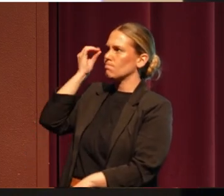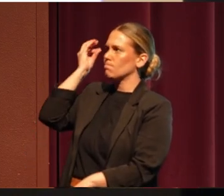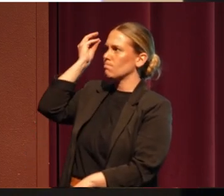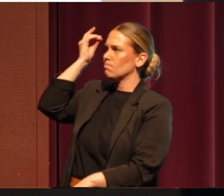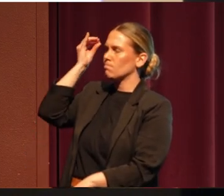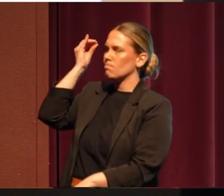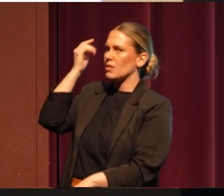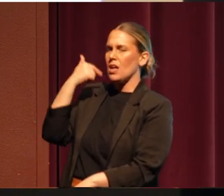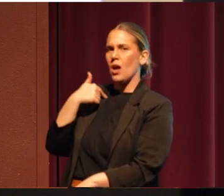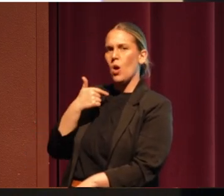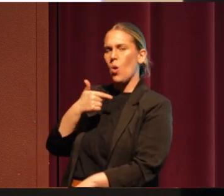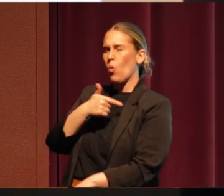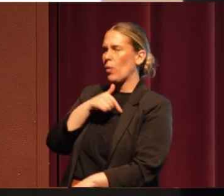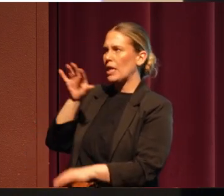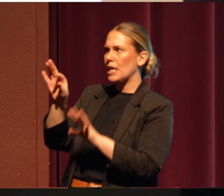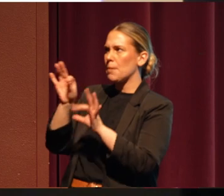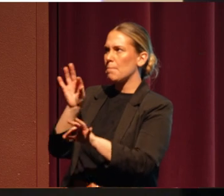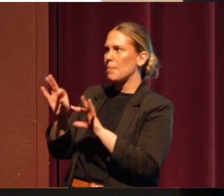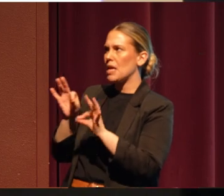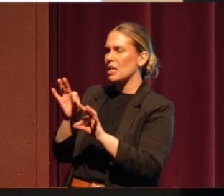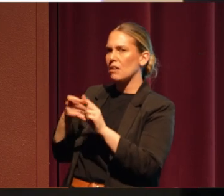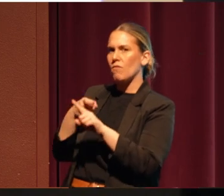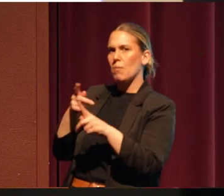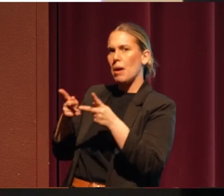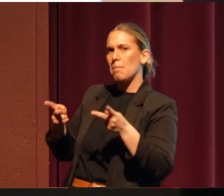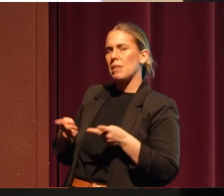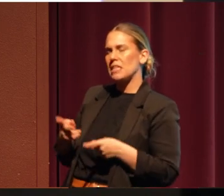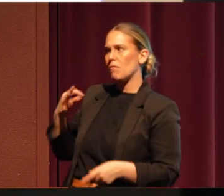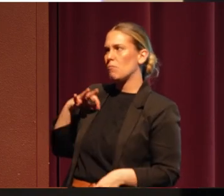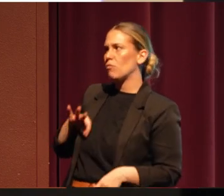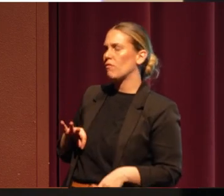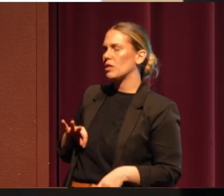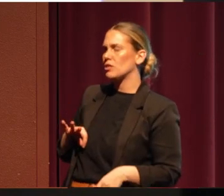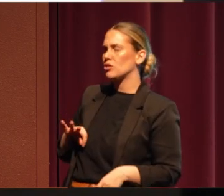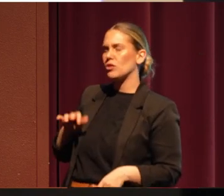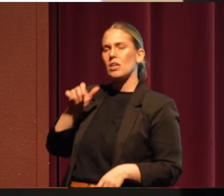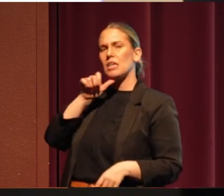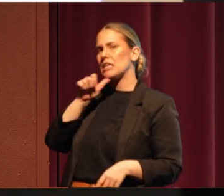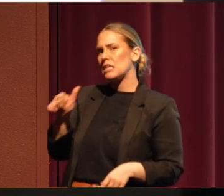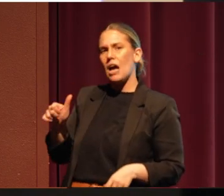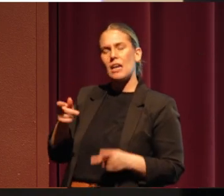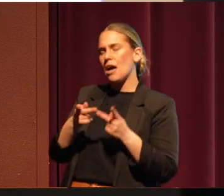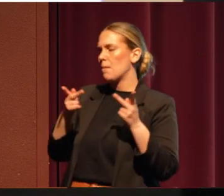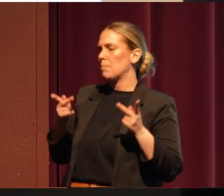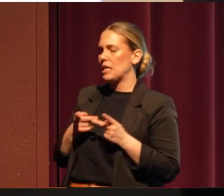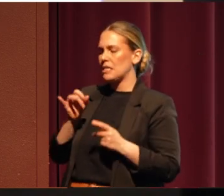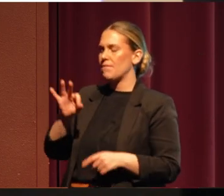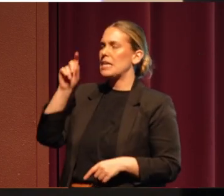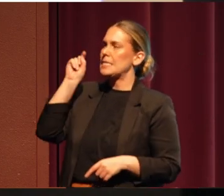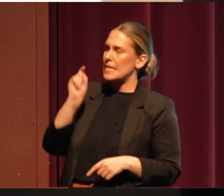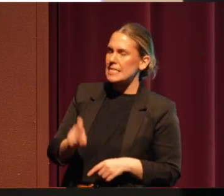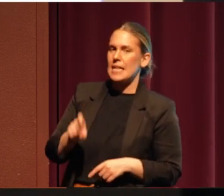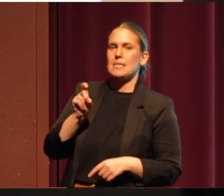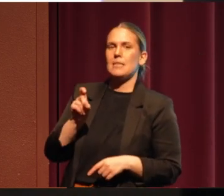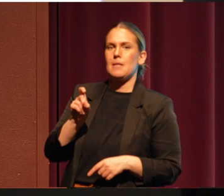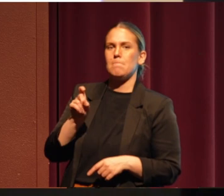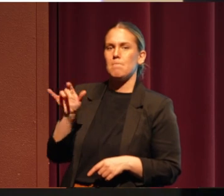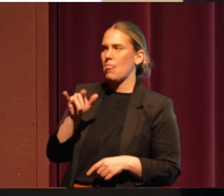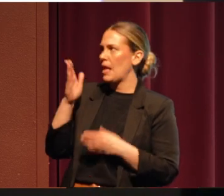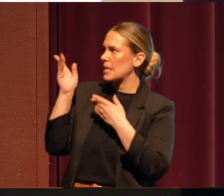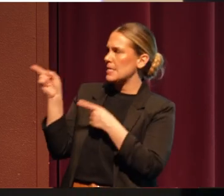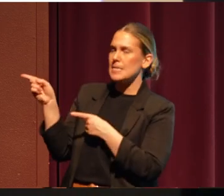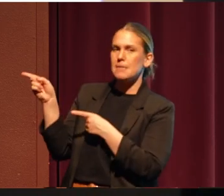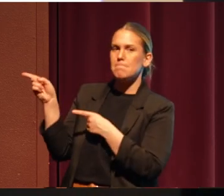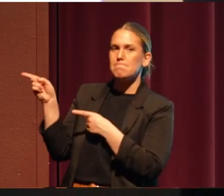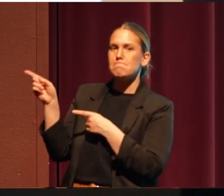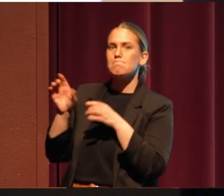from a place of privilege, not from a place of necessity, where he had picked from